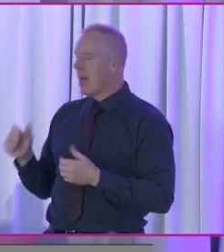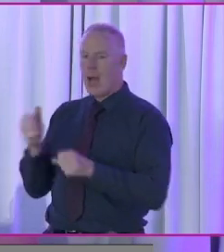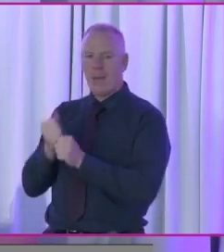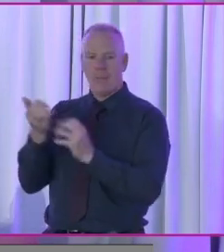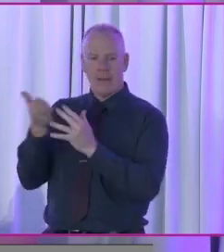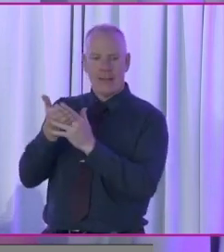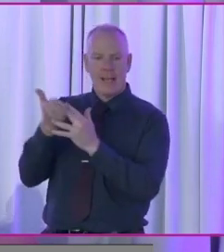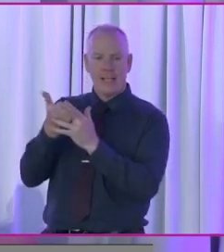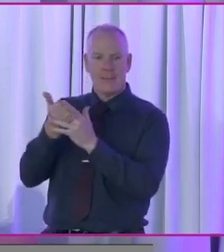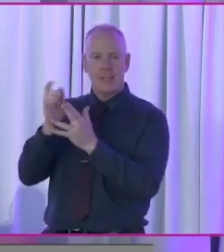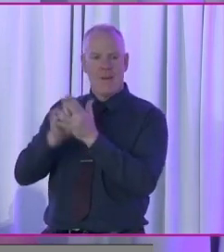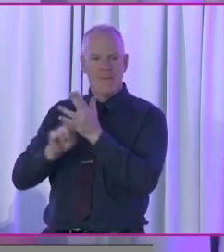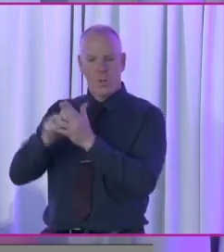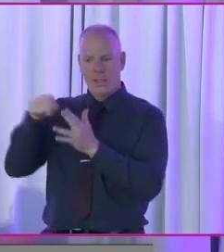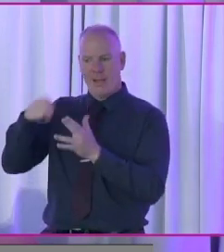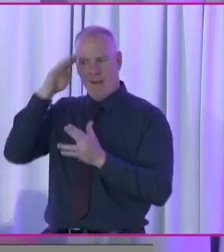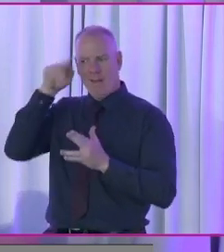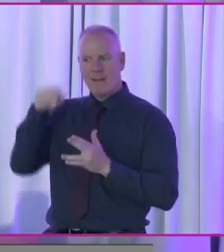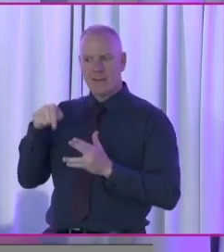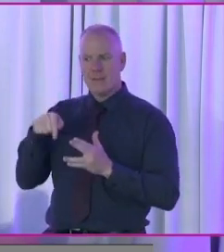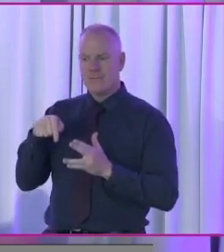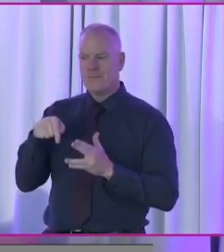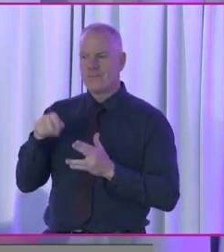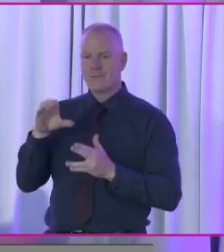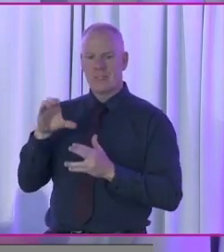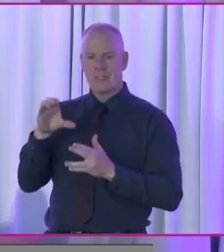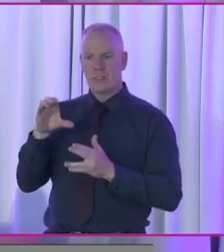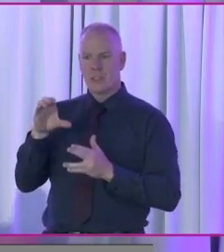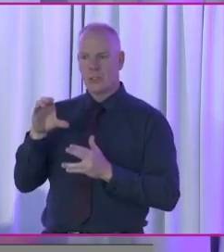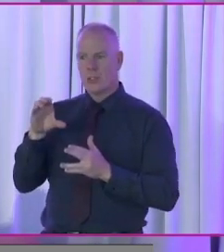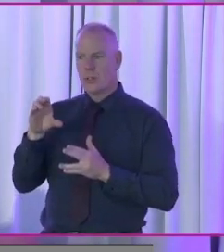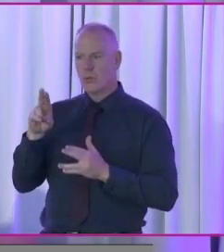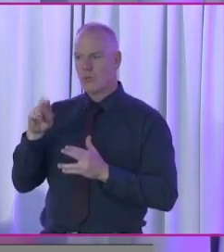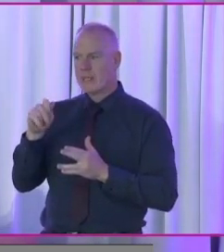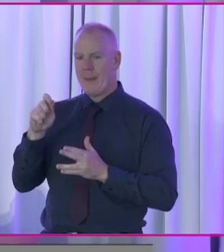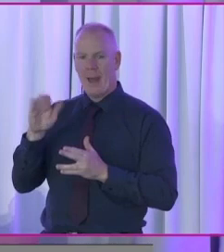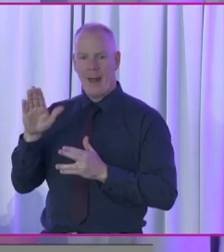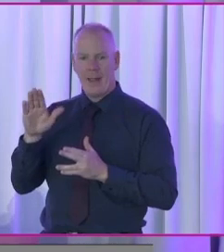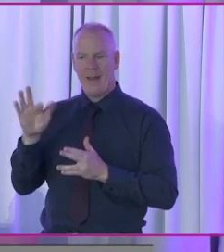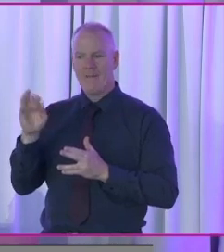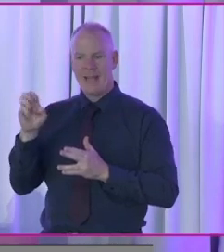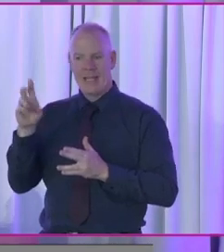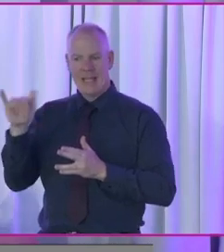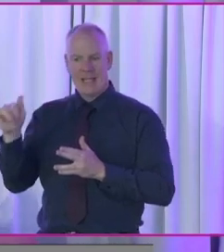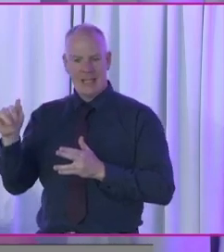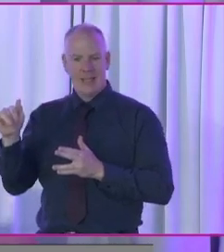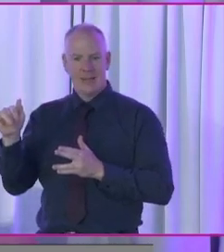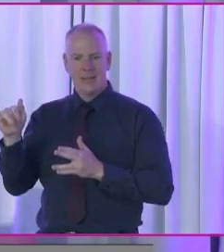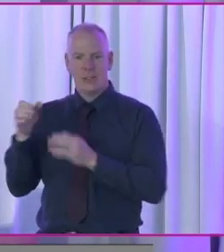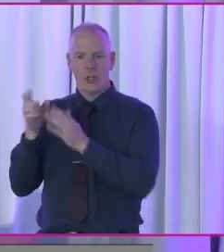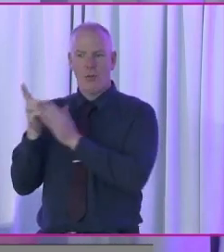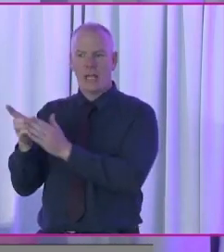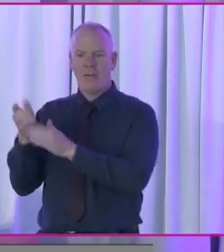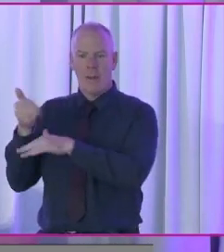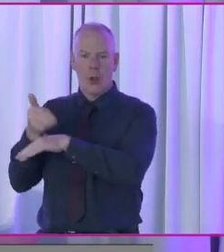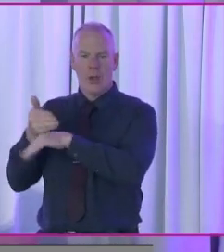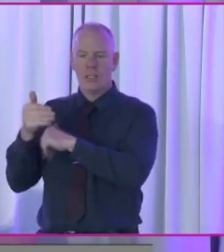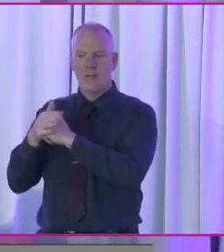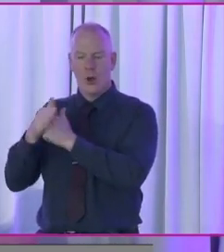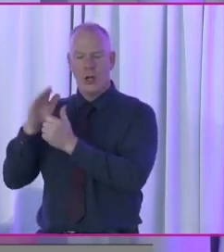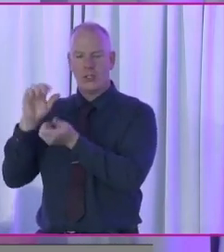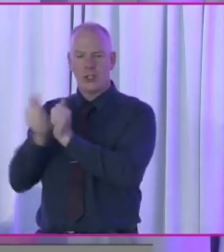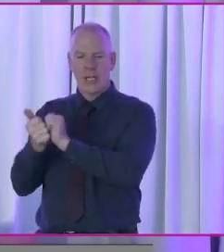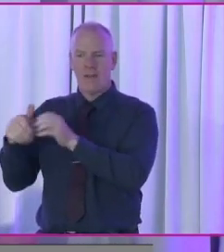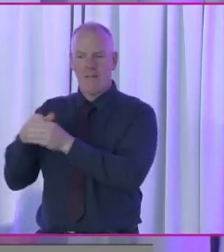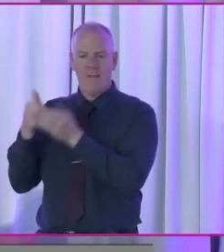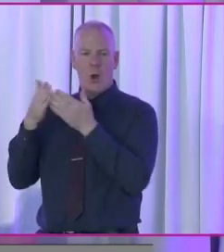accessibility of voting in Ireland, and Christabel Feeney, who is Director of Employers for Change at the Open Doors Initiative, is